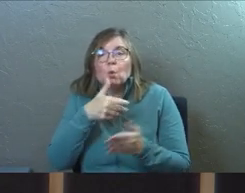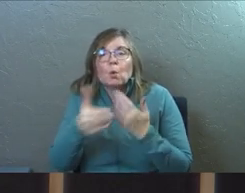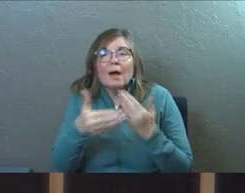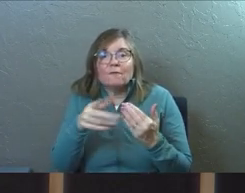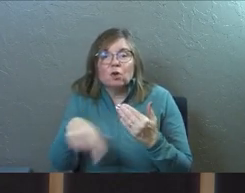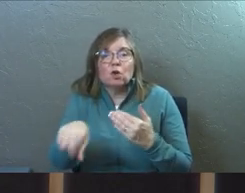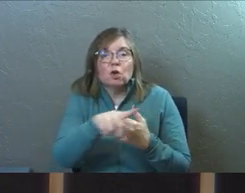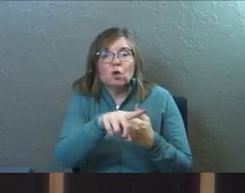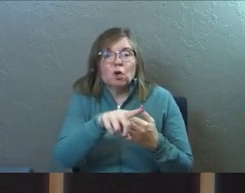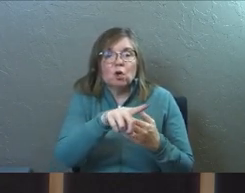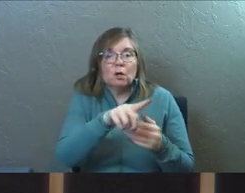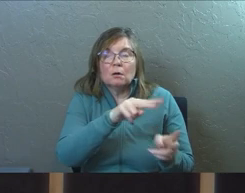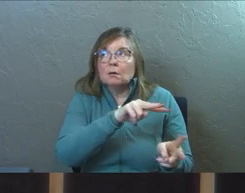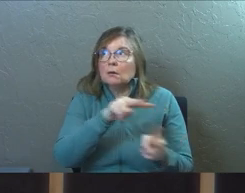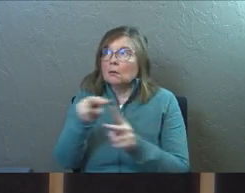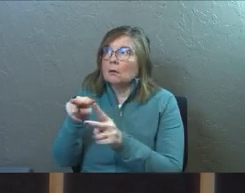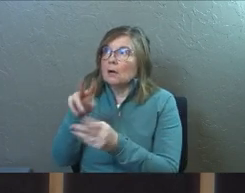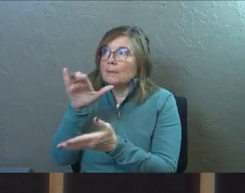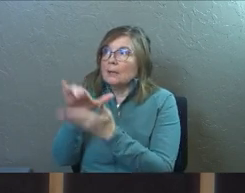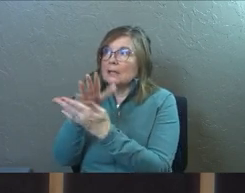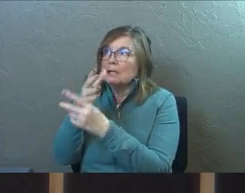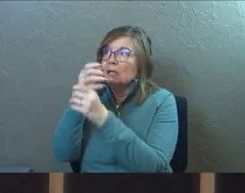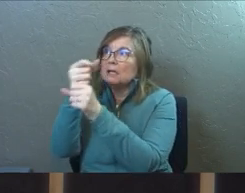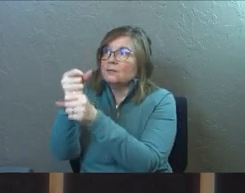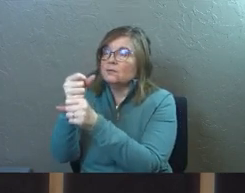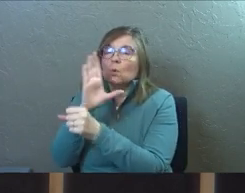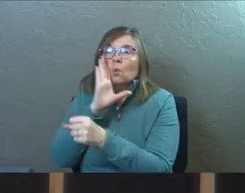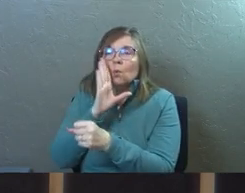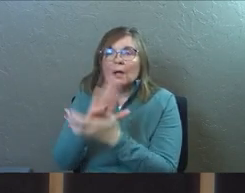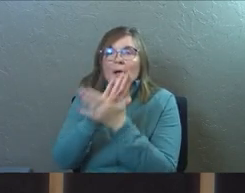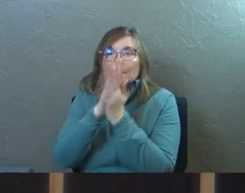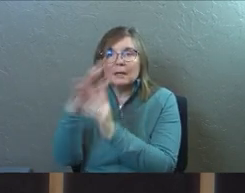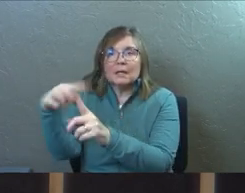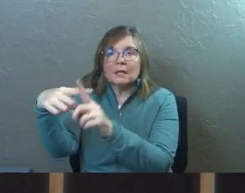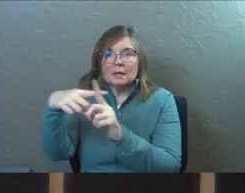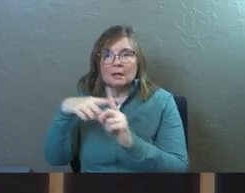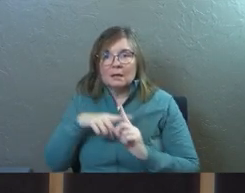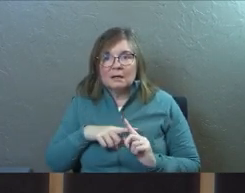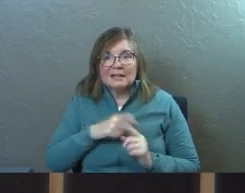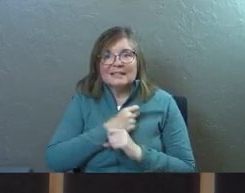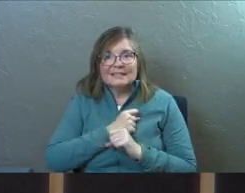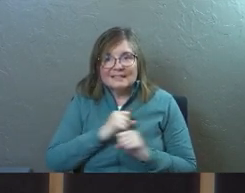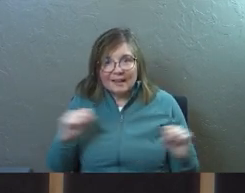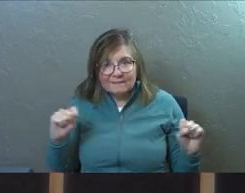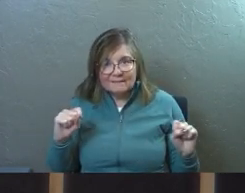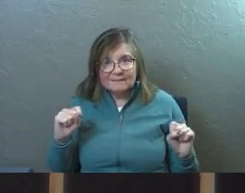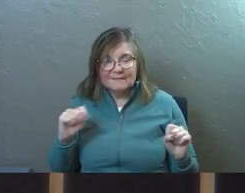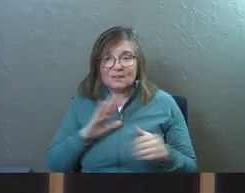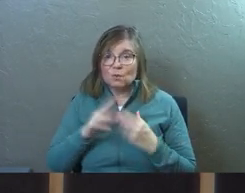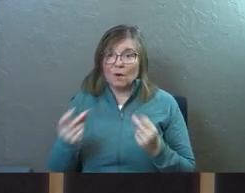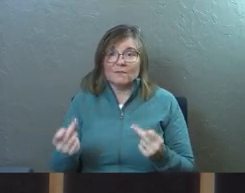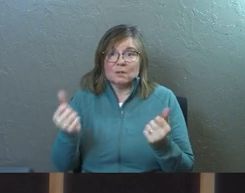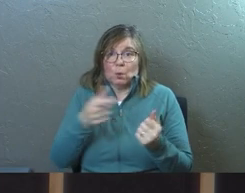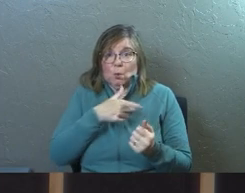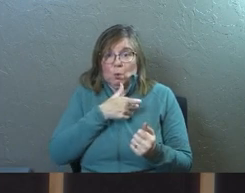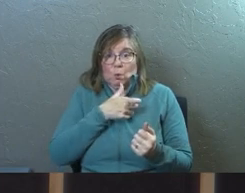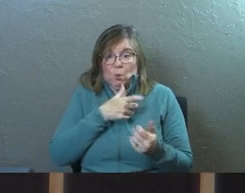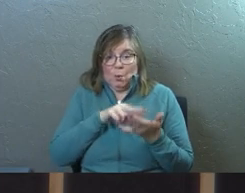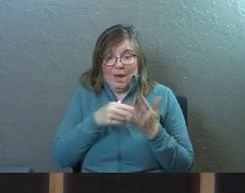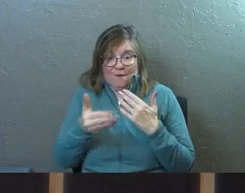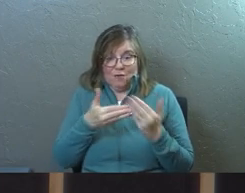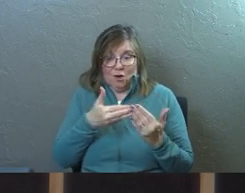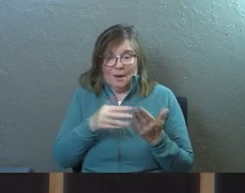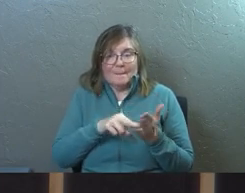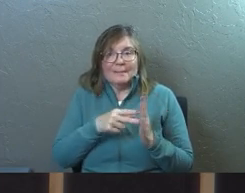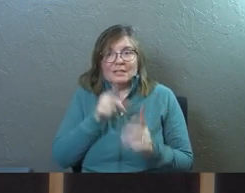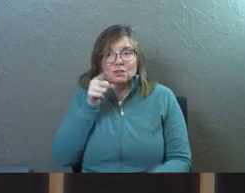Whoever would come to him and believe will be saved, he said. So all of a sudden, whoever means